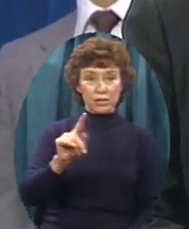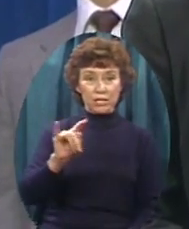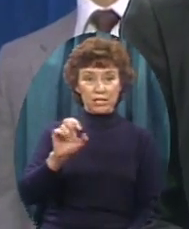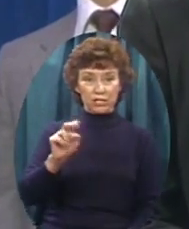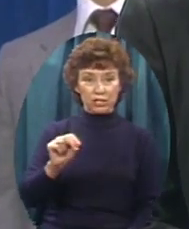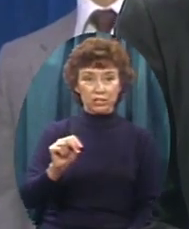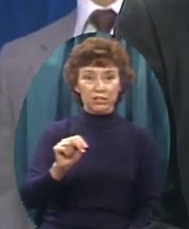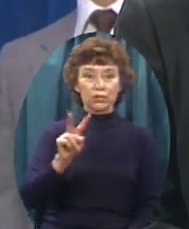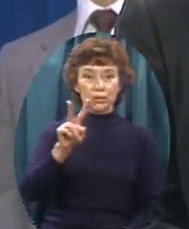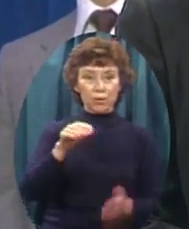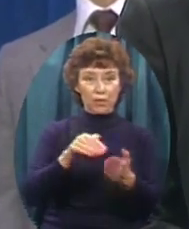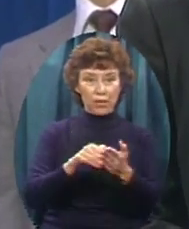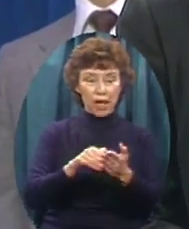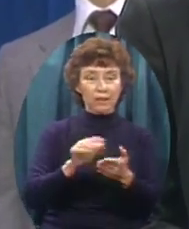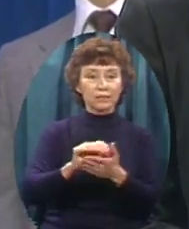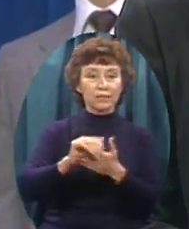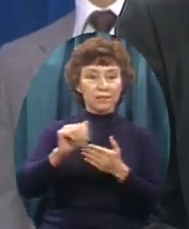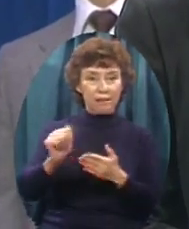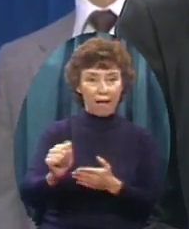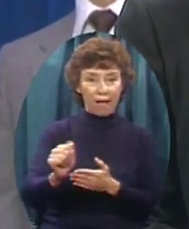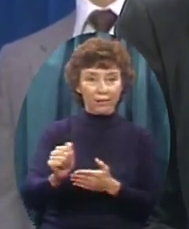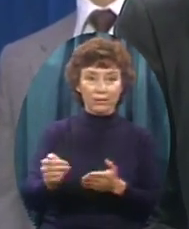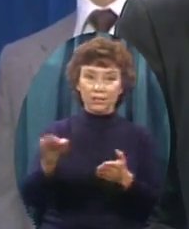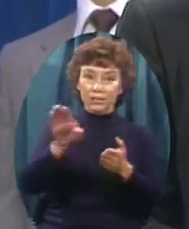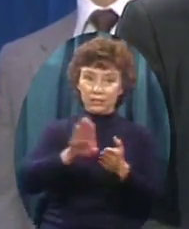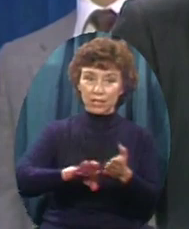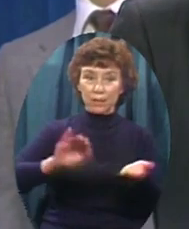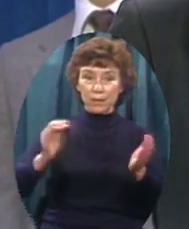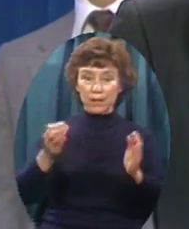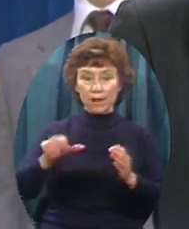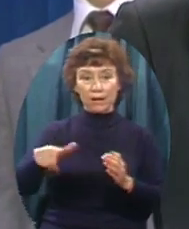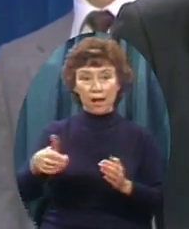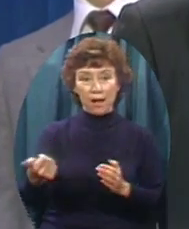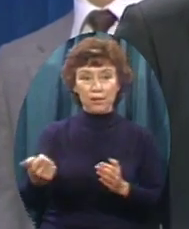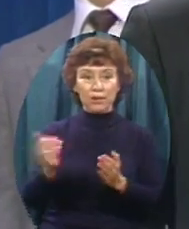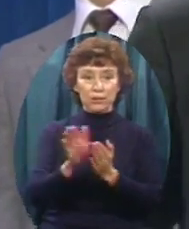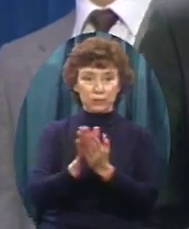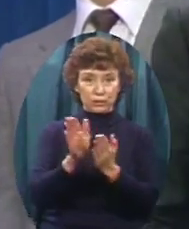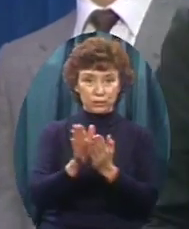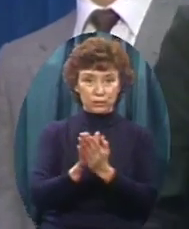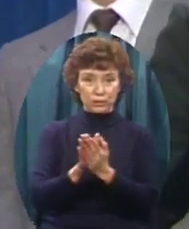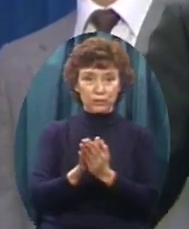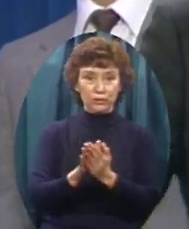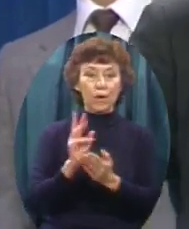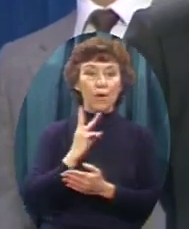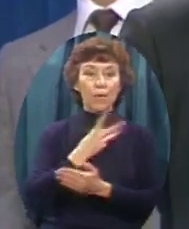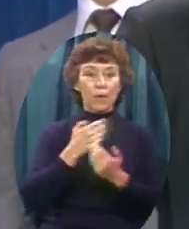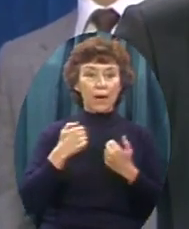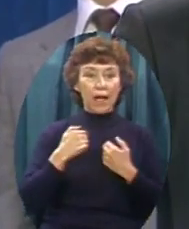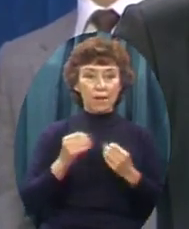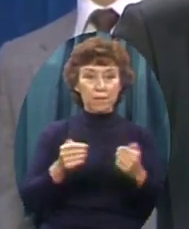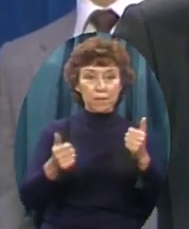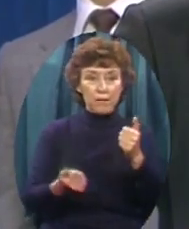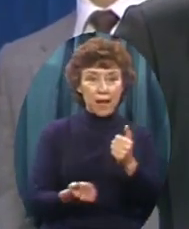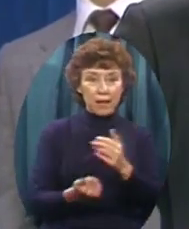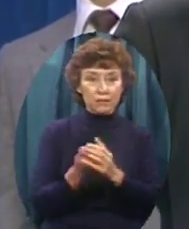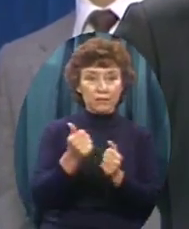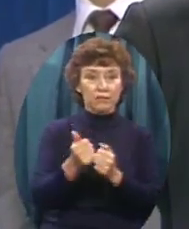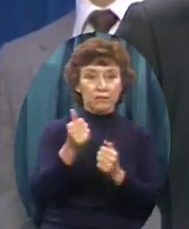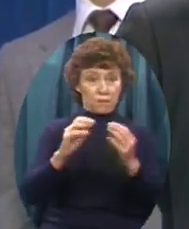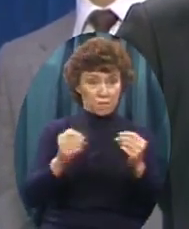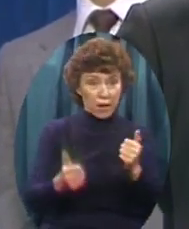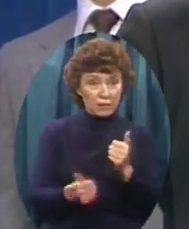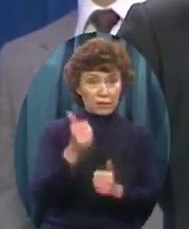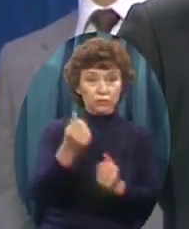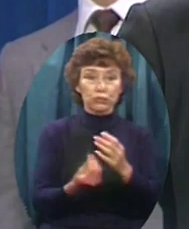growing college in America, as far as we know. 12.6% growth this year. And this